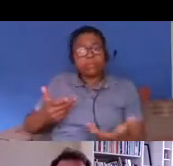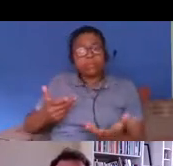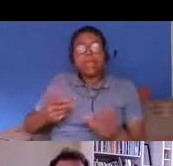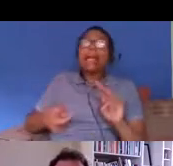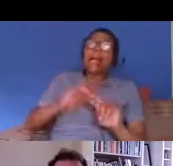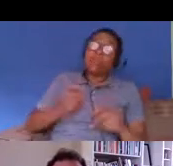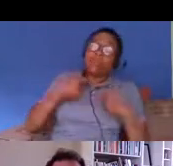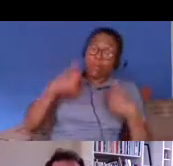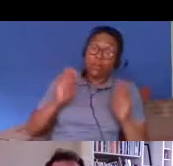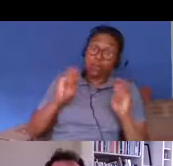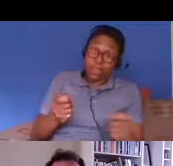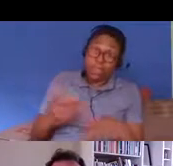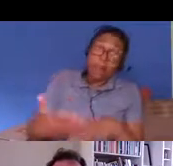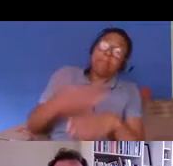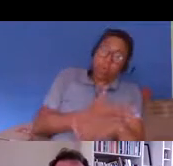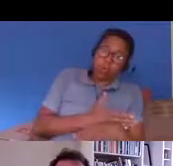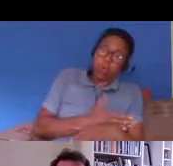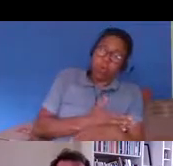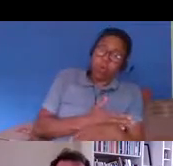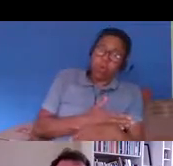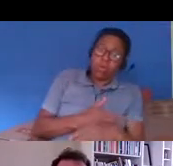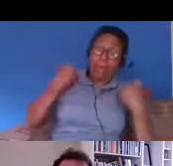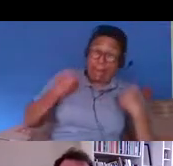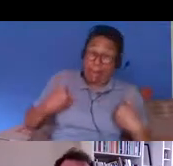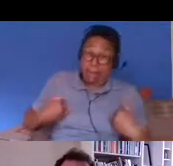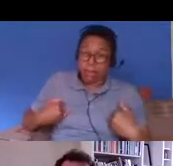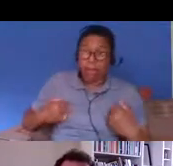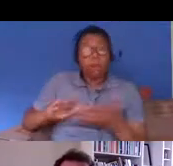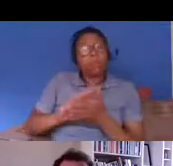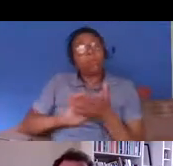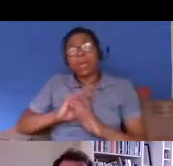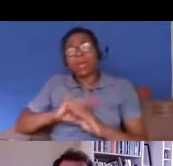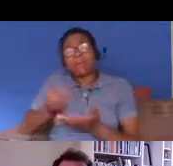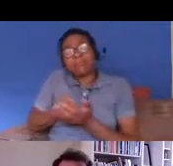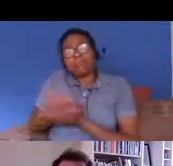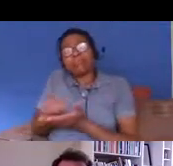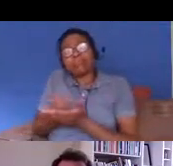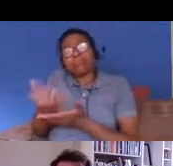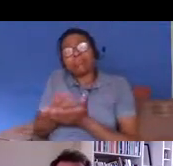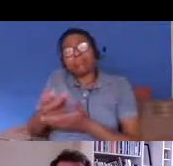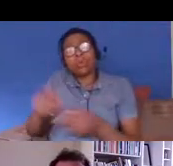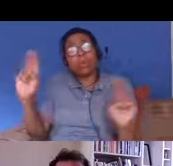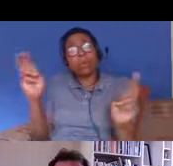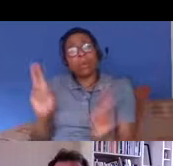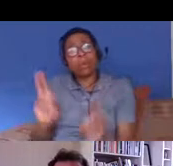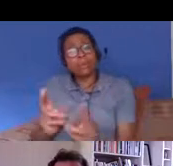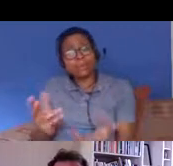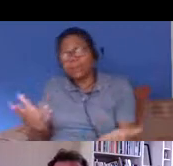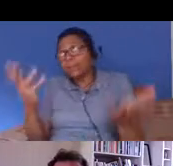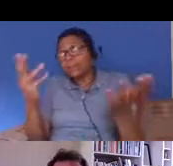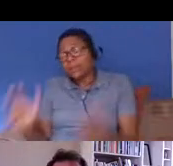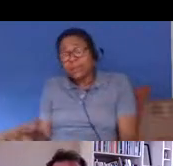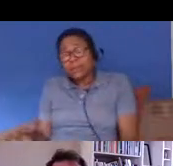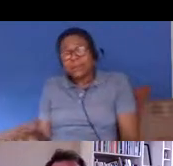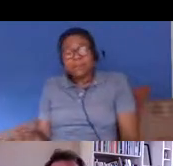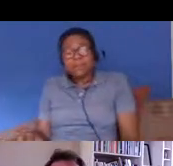really really ill in the first place um and in common with other areas of the hostile environment the legal requirements are often